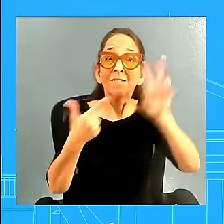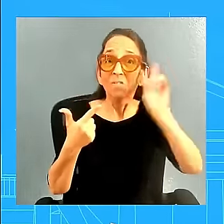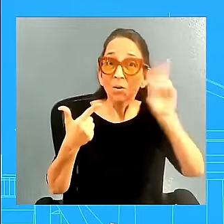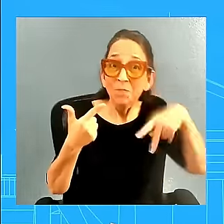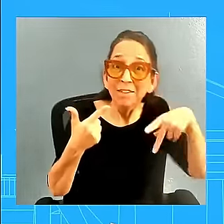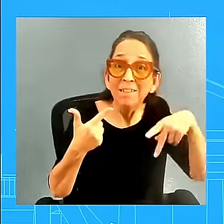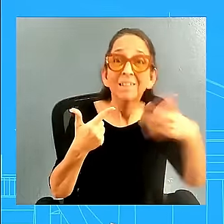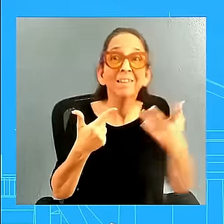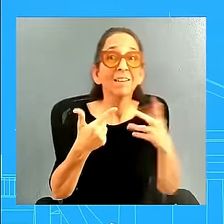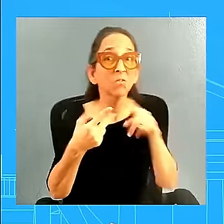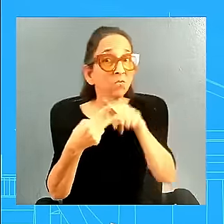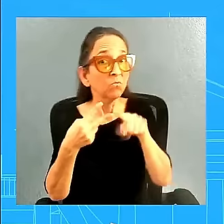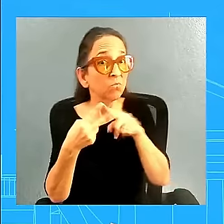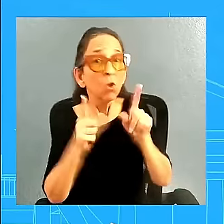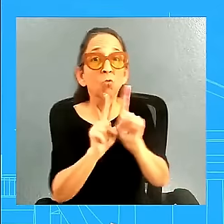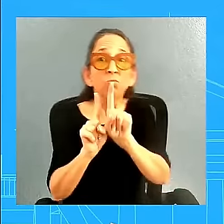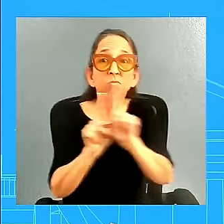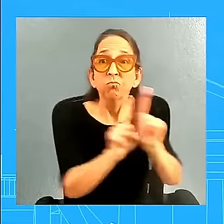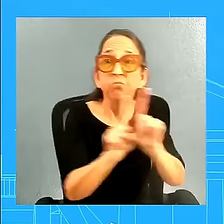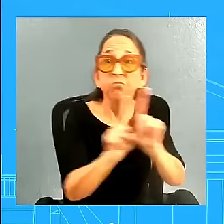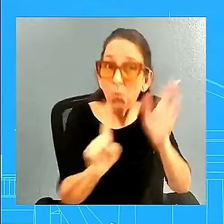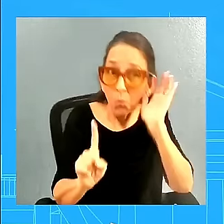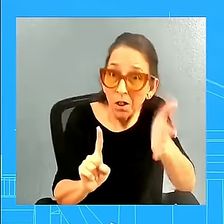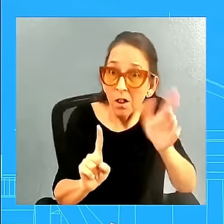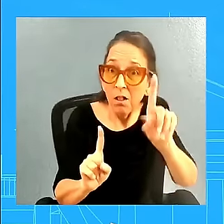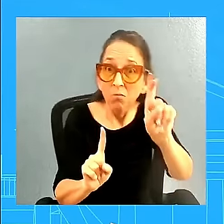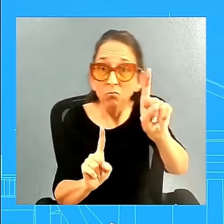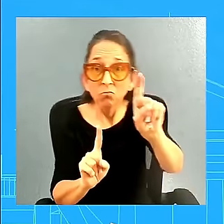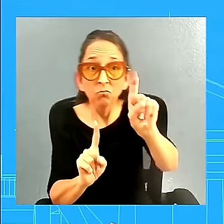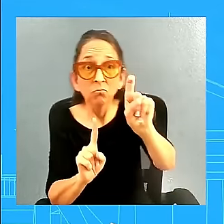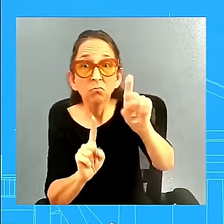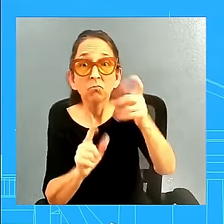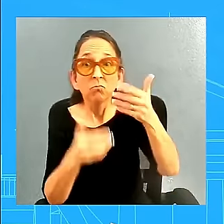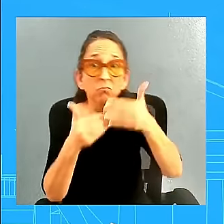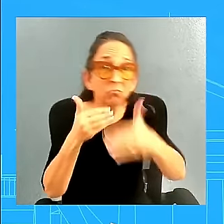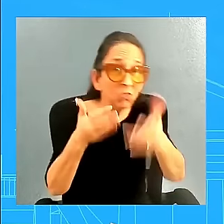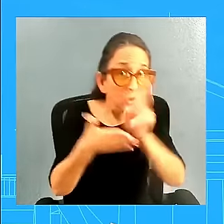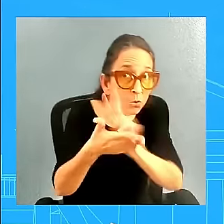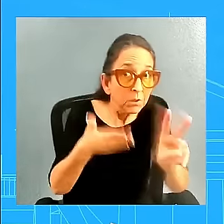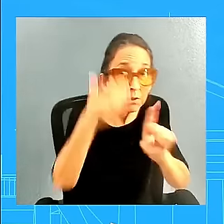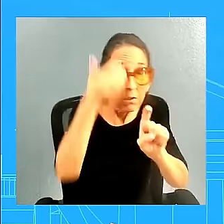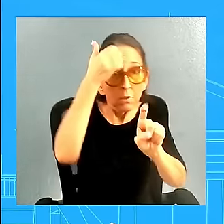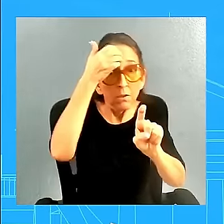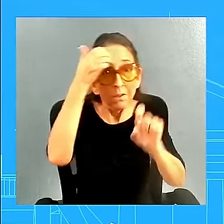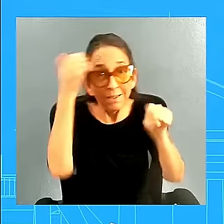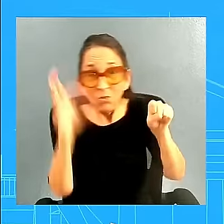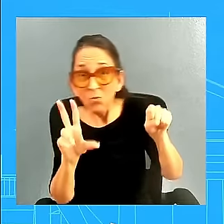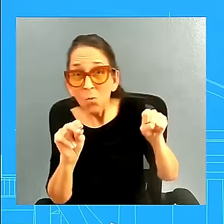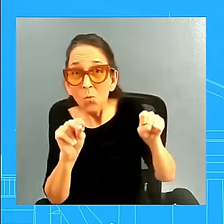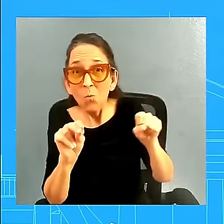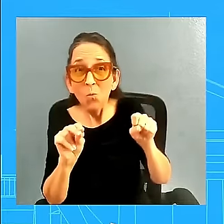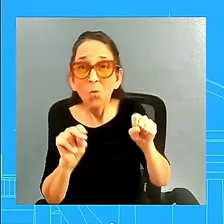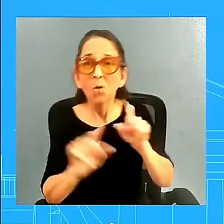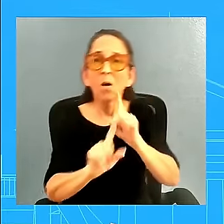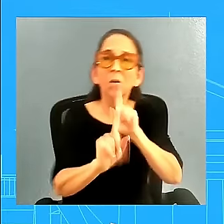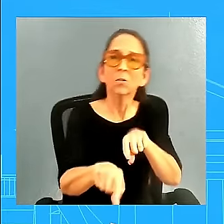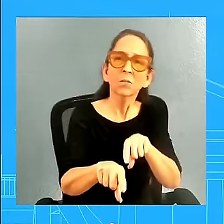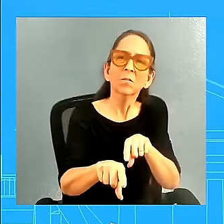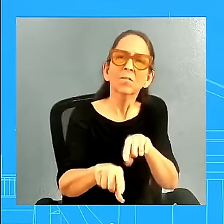question of me. They have, as you know, campaigned together. They've done official events together in the past just couple of weeks.